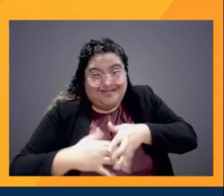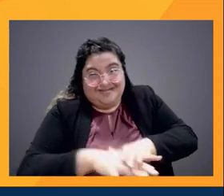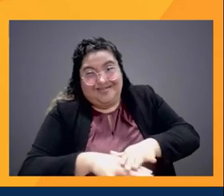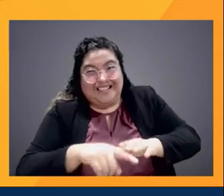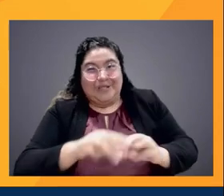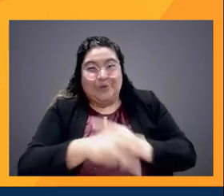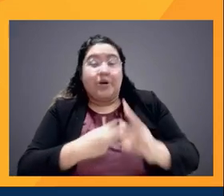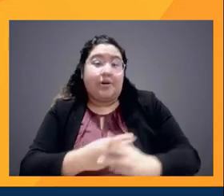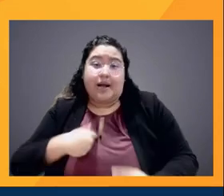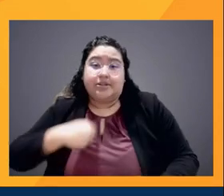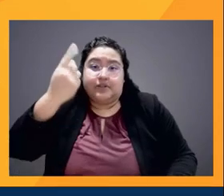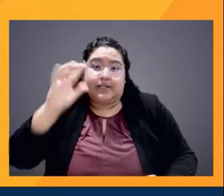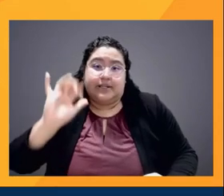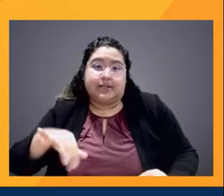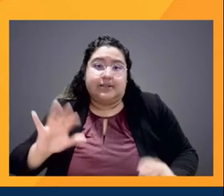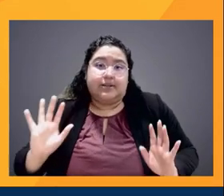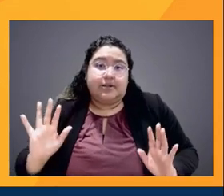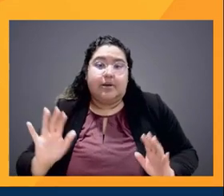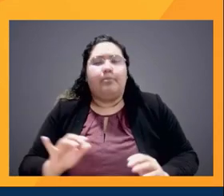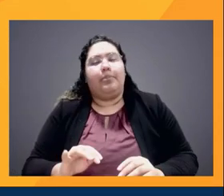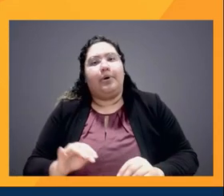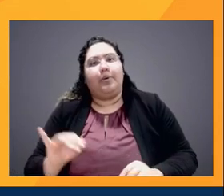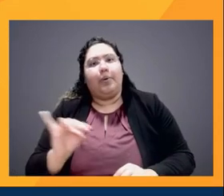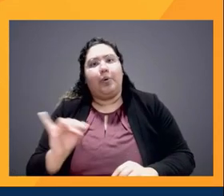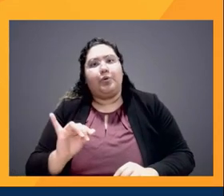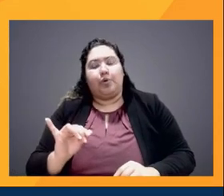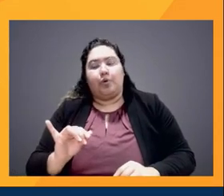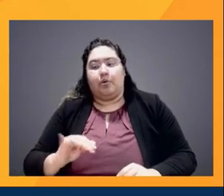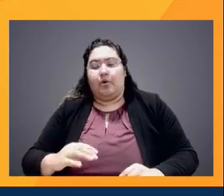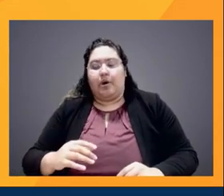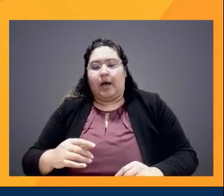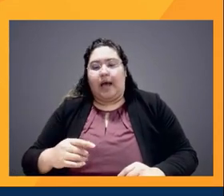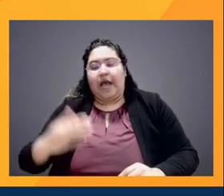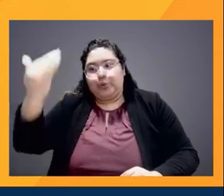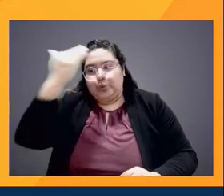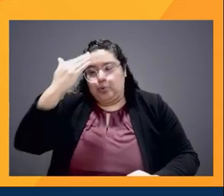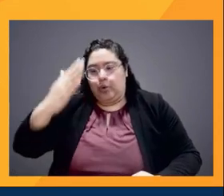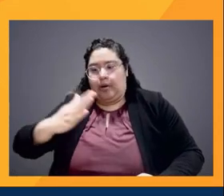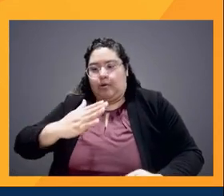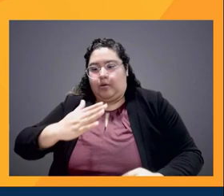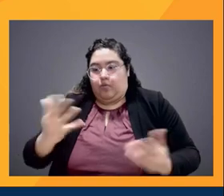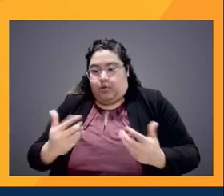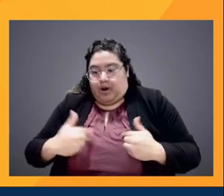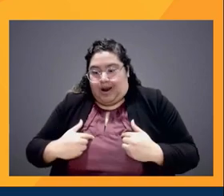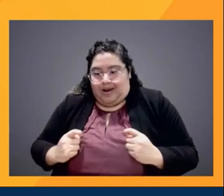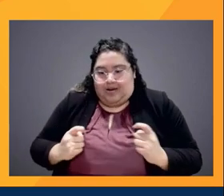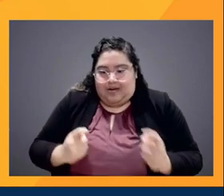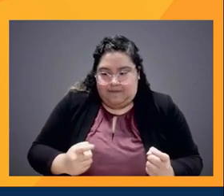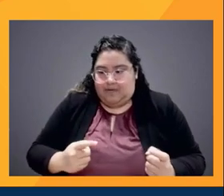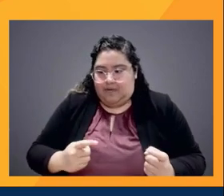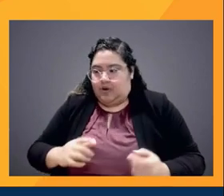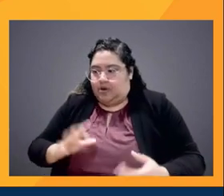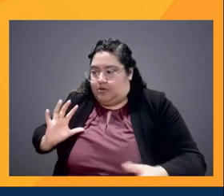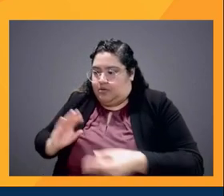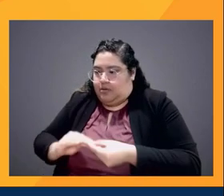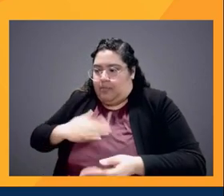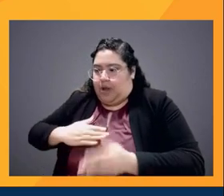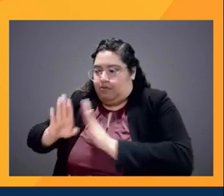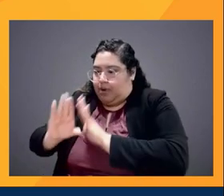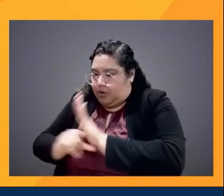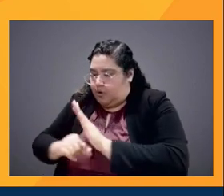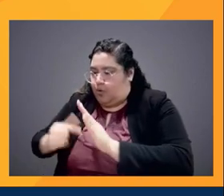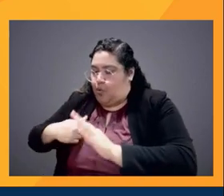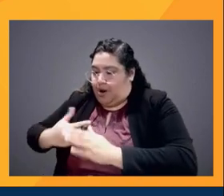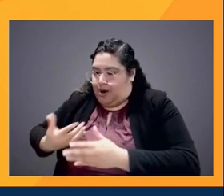also understood that my contribution matters and my past matters. I'm what I bring to the table matters because it's